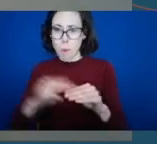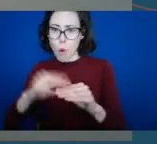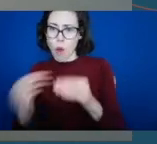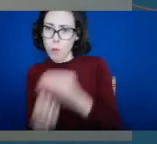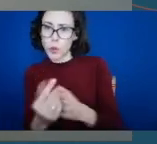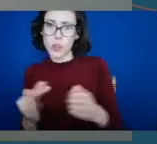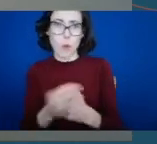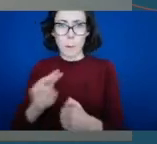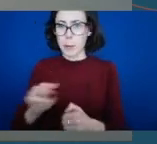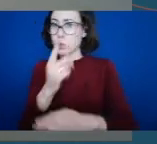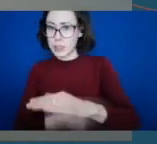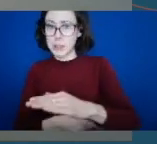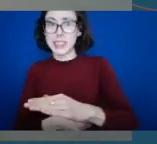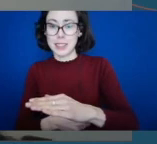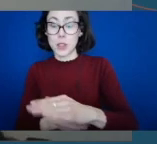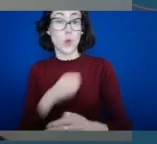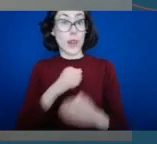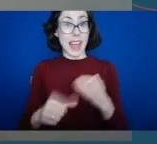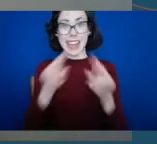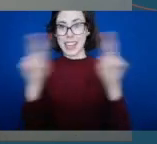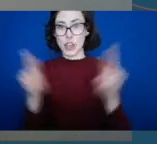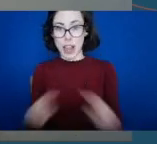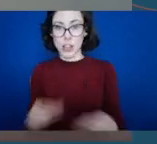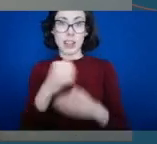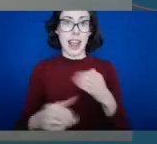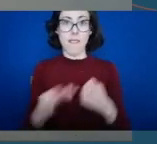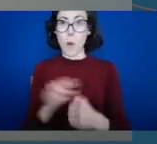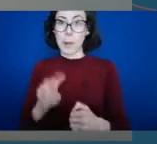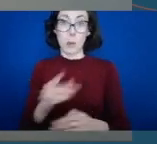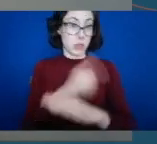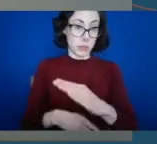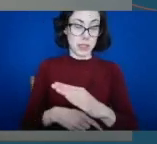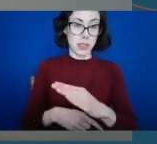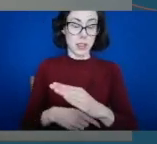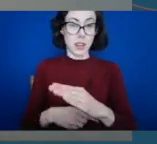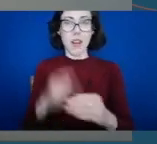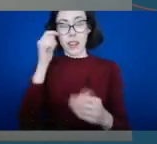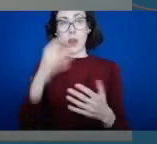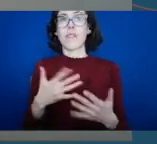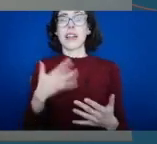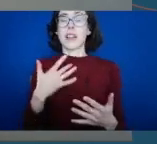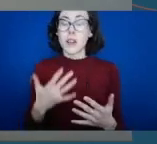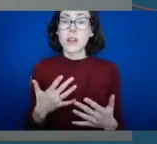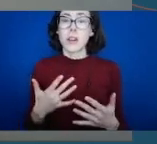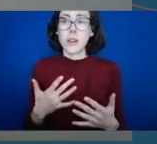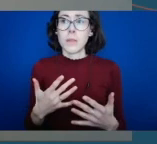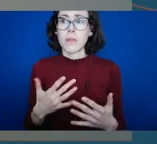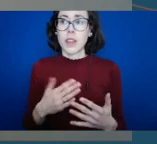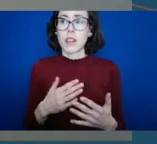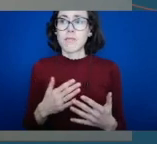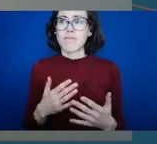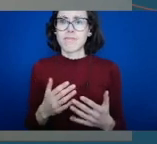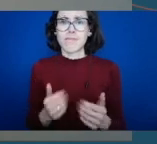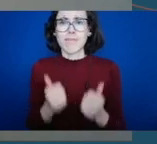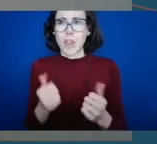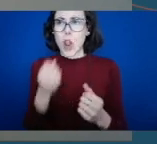Today, International Day for People with Disabilities, I believe we can take great comfort that there is an appetite for inclusion across the sector.